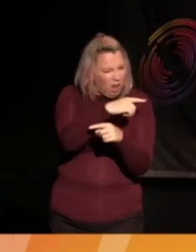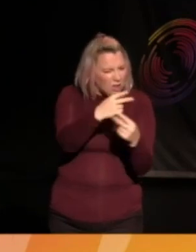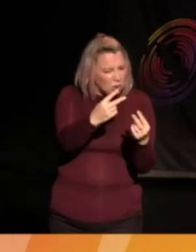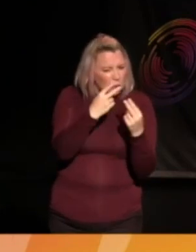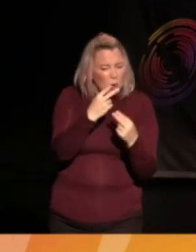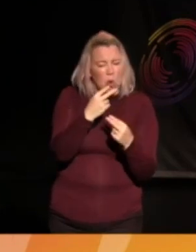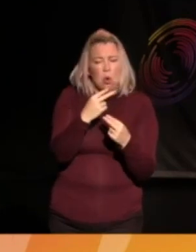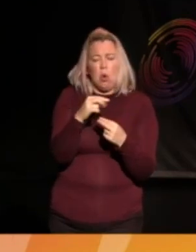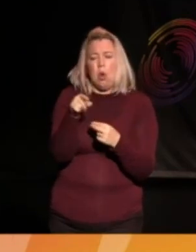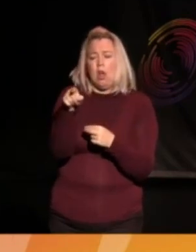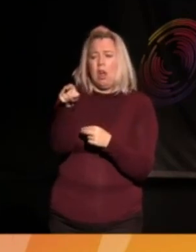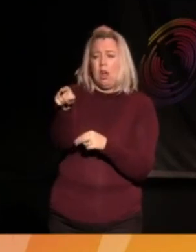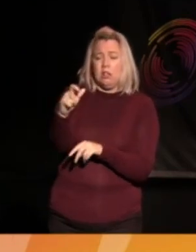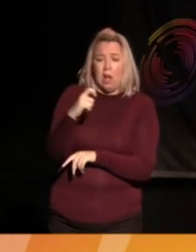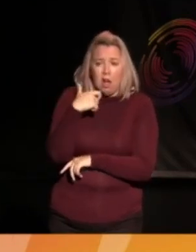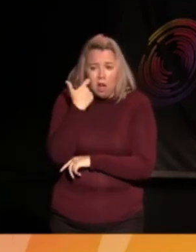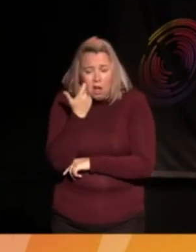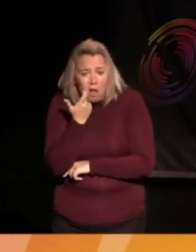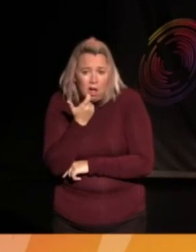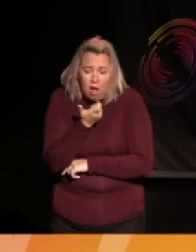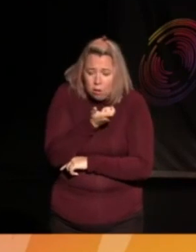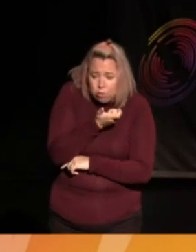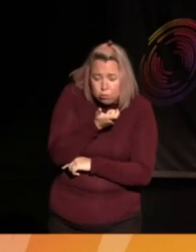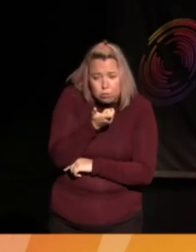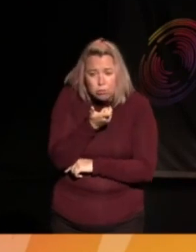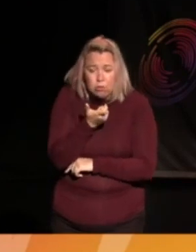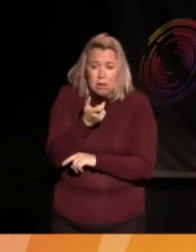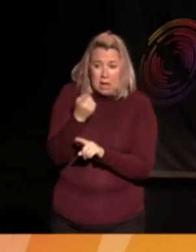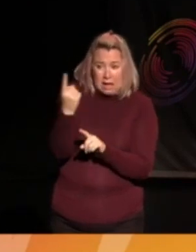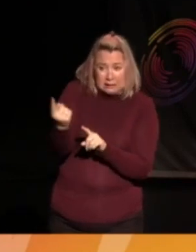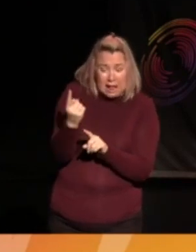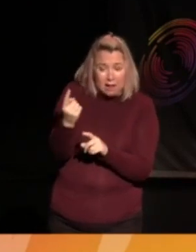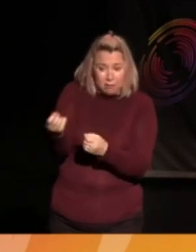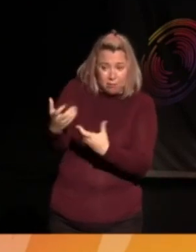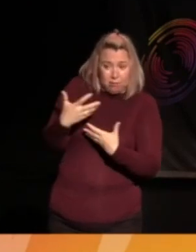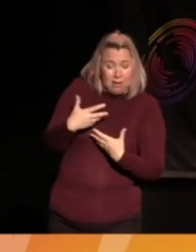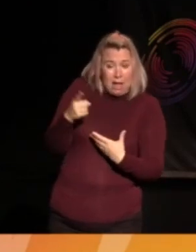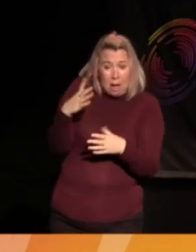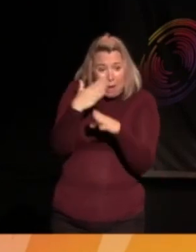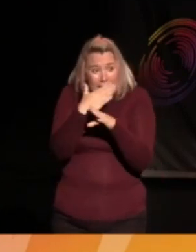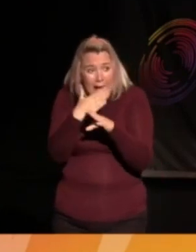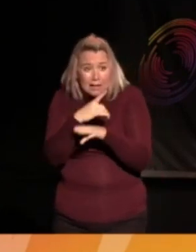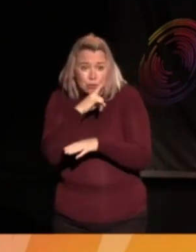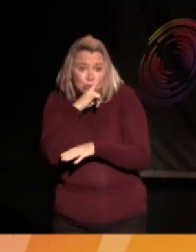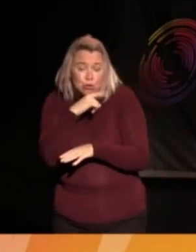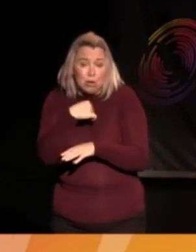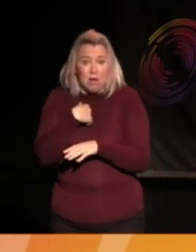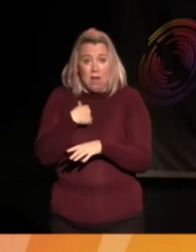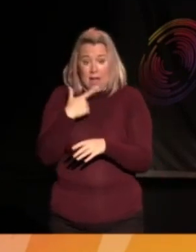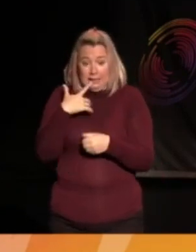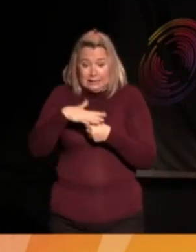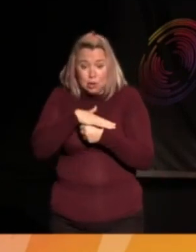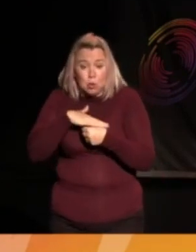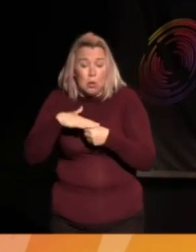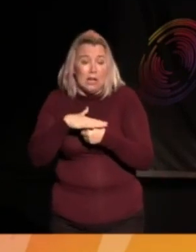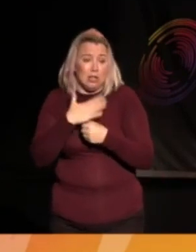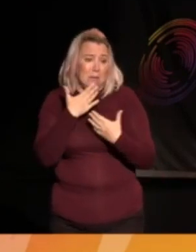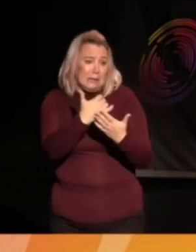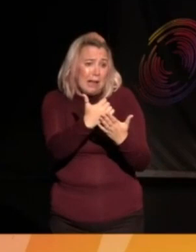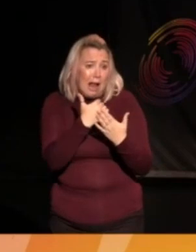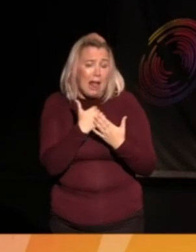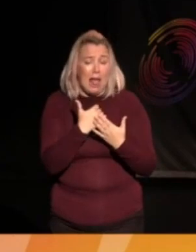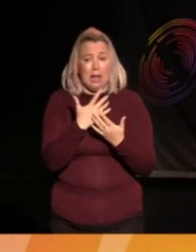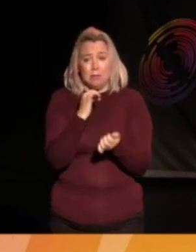here for this, and she spoke to us in person and said, I'm in hiding, and this is my situation, and please can you help me,